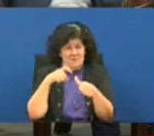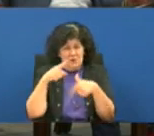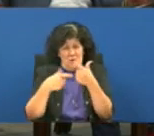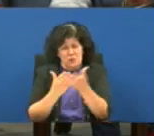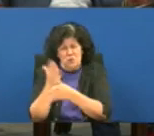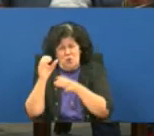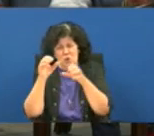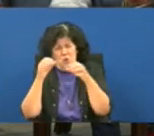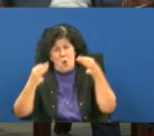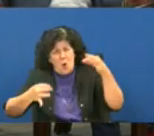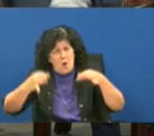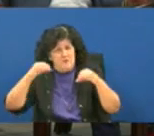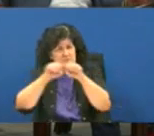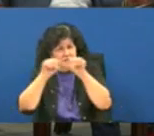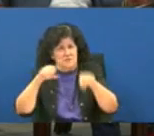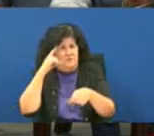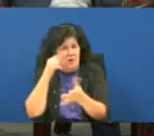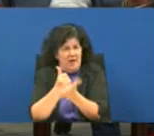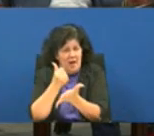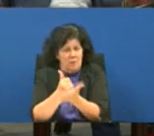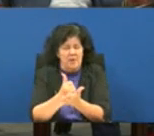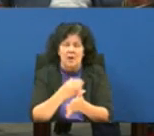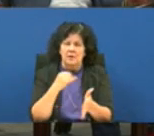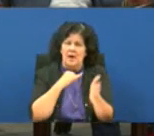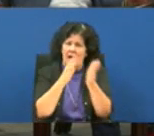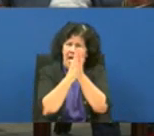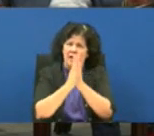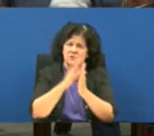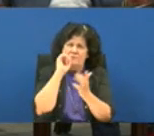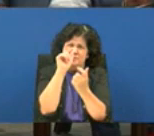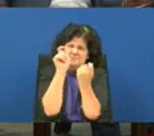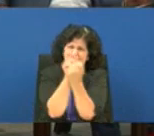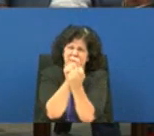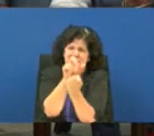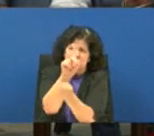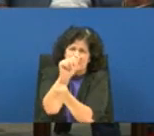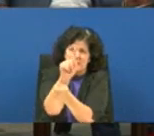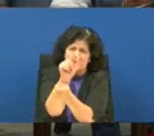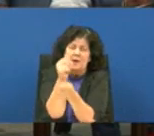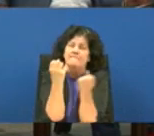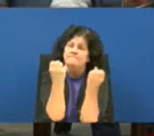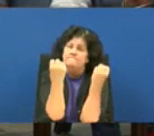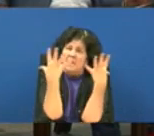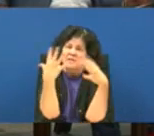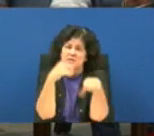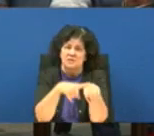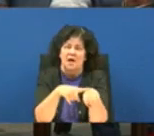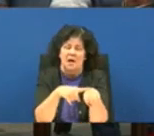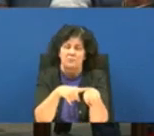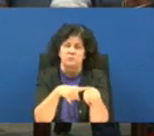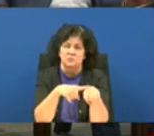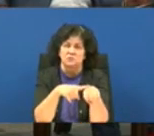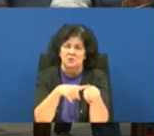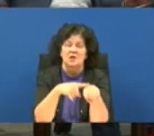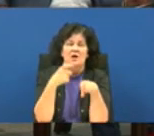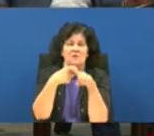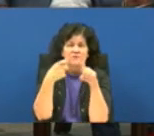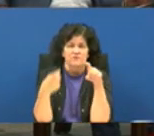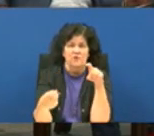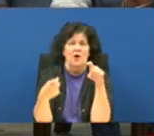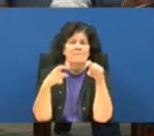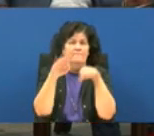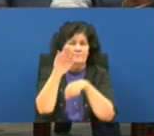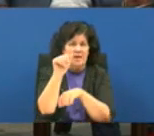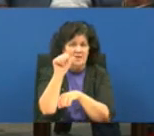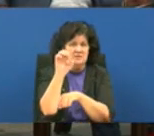and i have asked for specific data time after time after time from the baseline